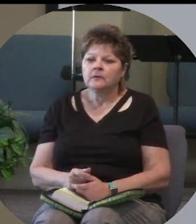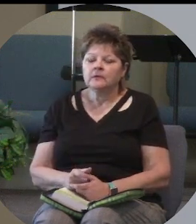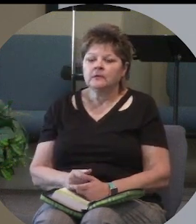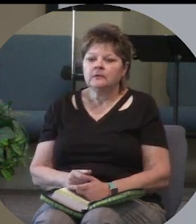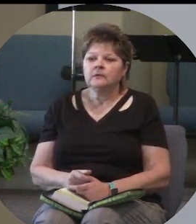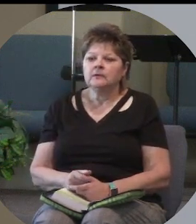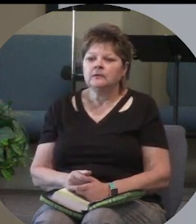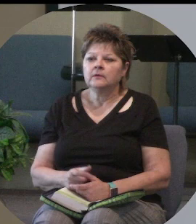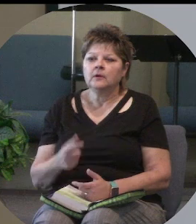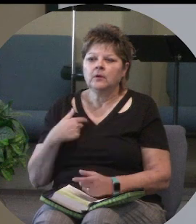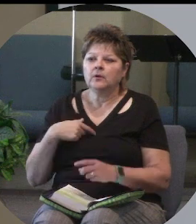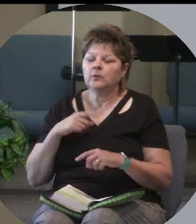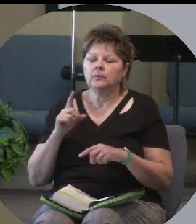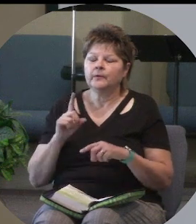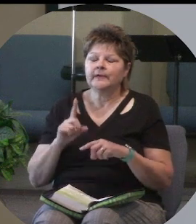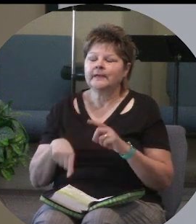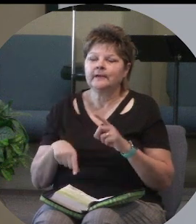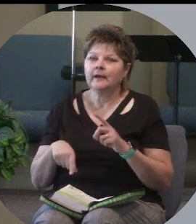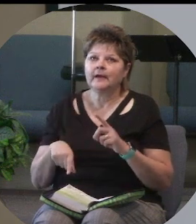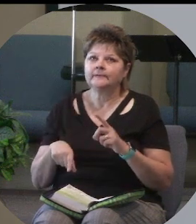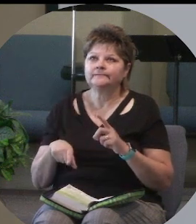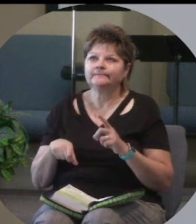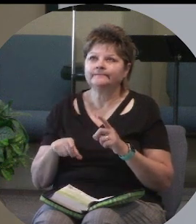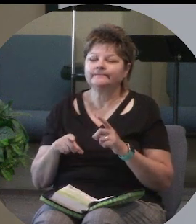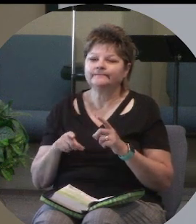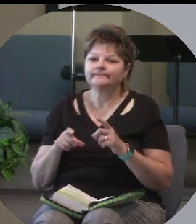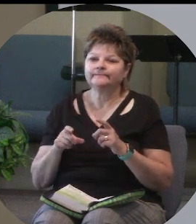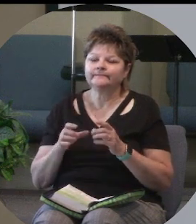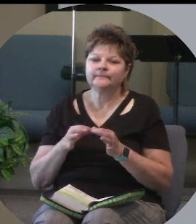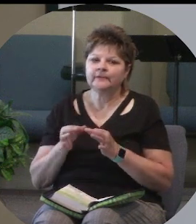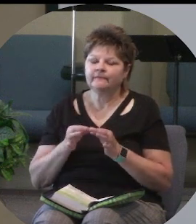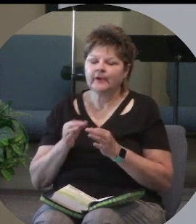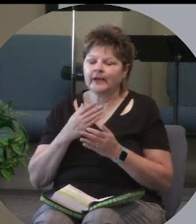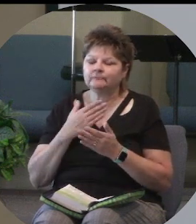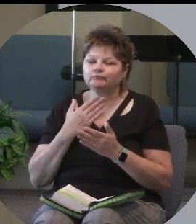we can't really adequately define God we can't really adequately